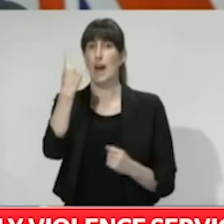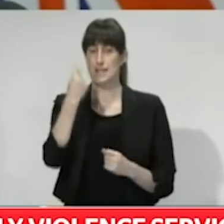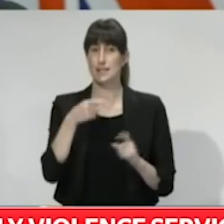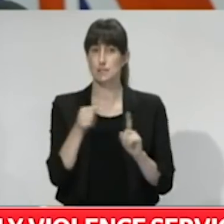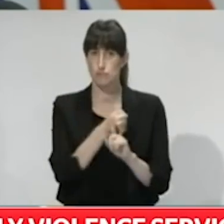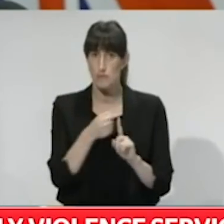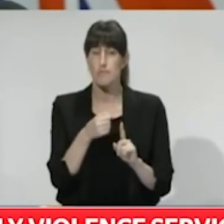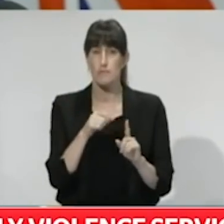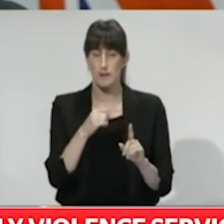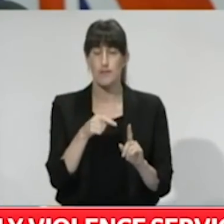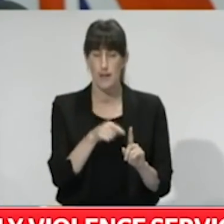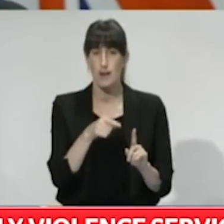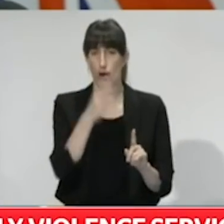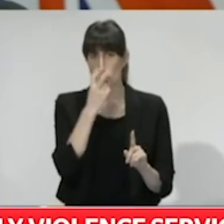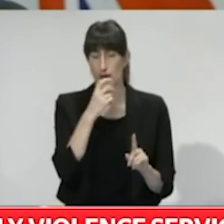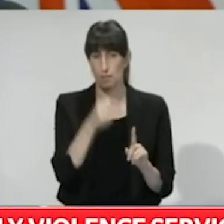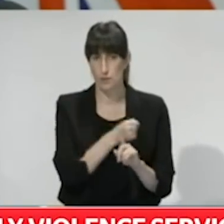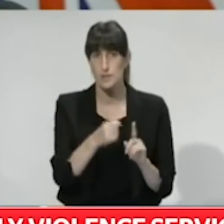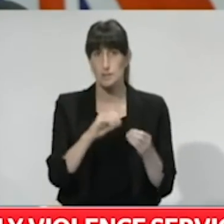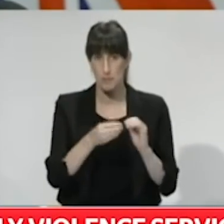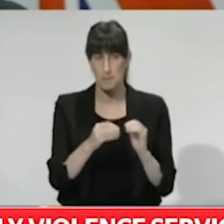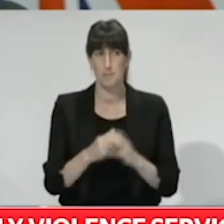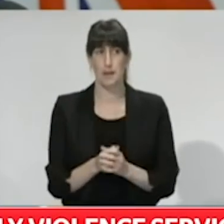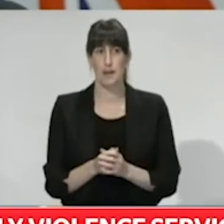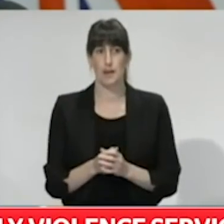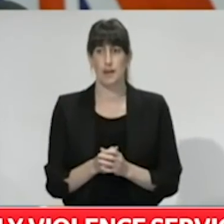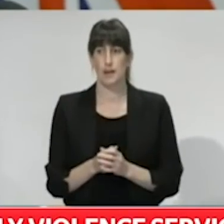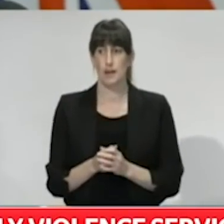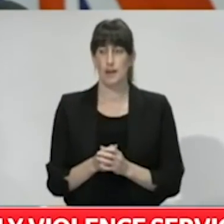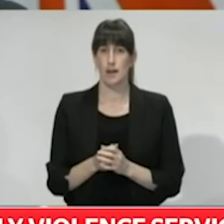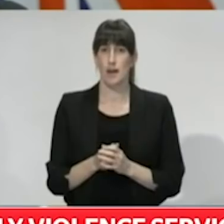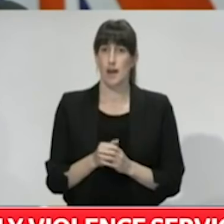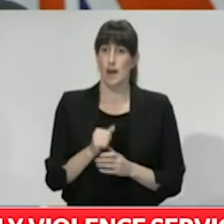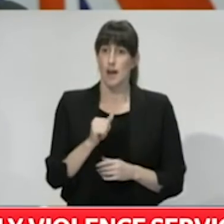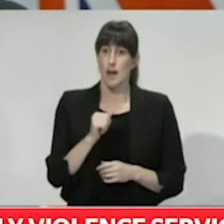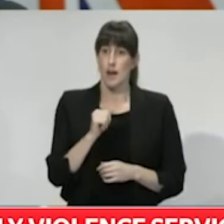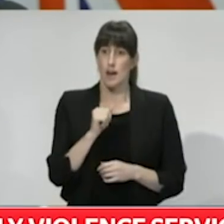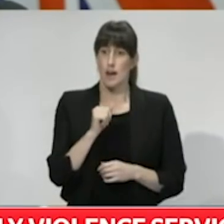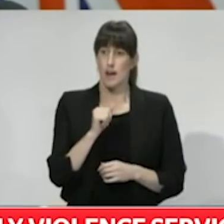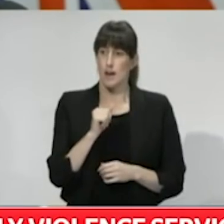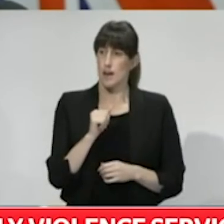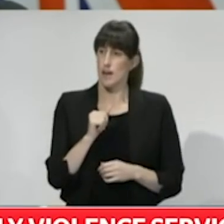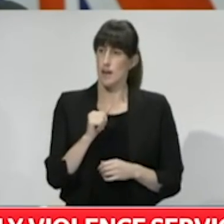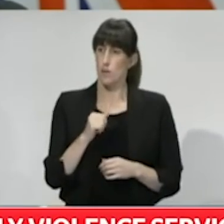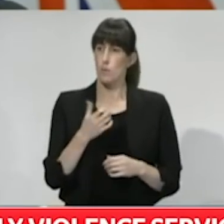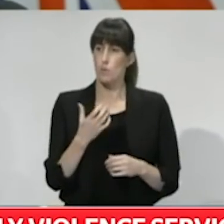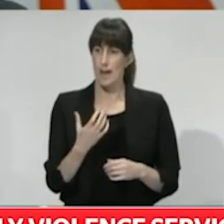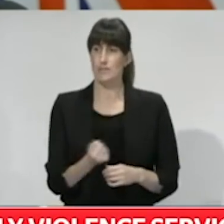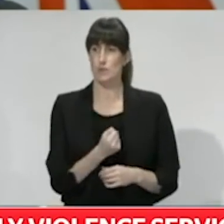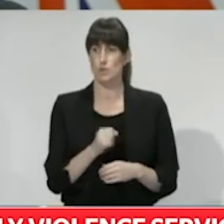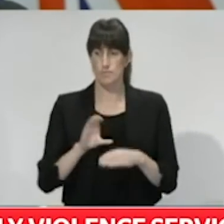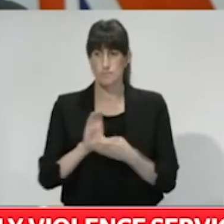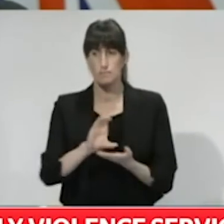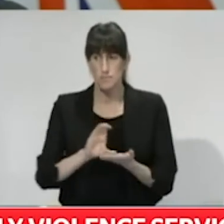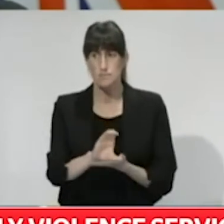services. Now, if we're ever going to get on top of this, we have to turn the tap off. I look forward to hearing more